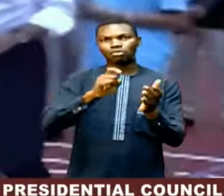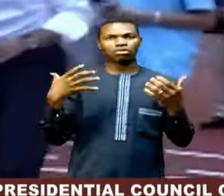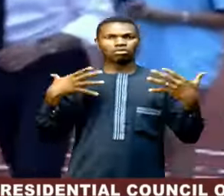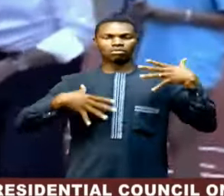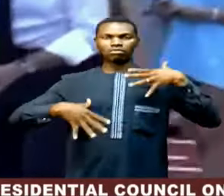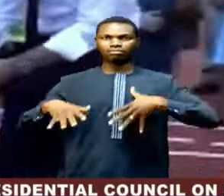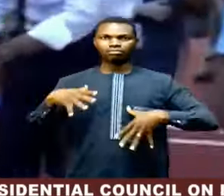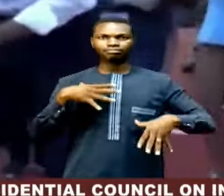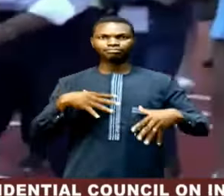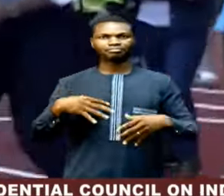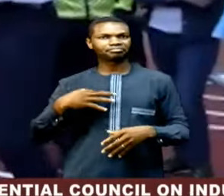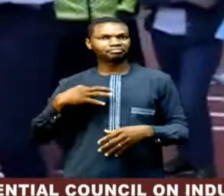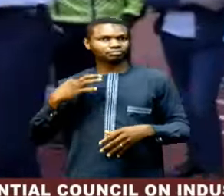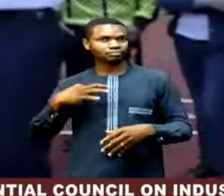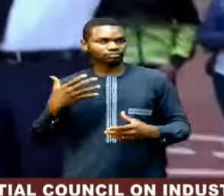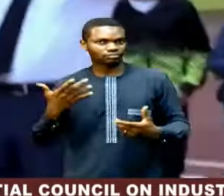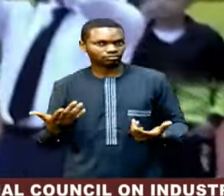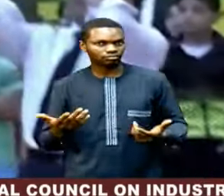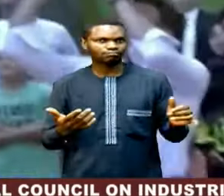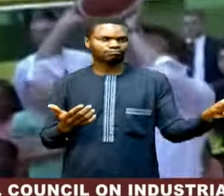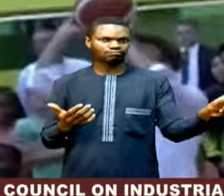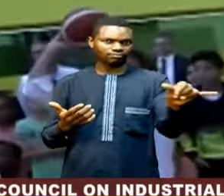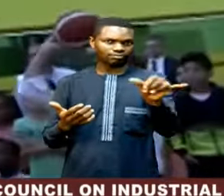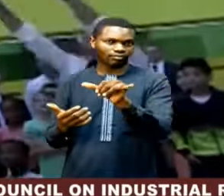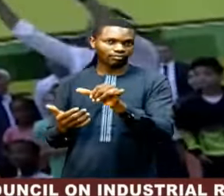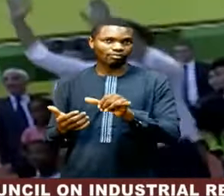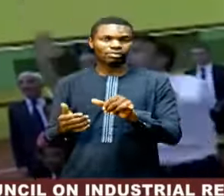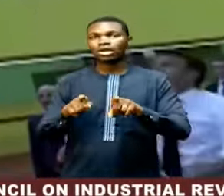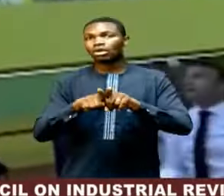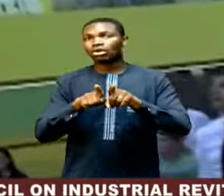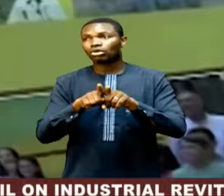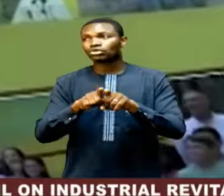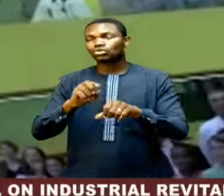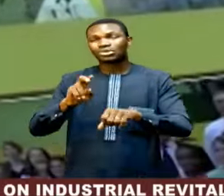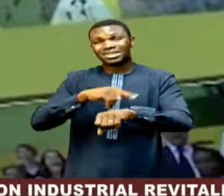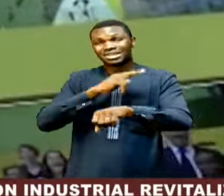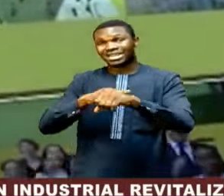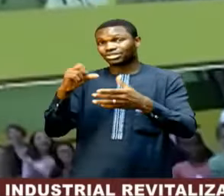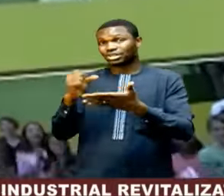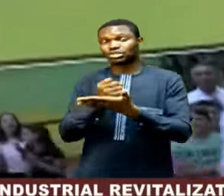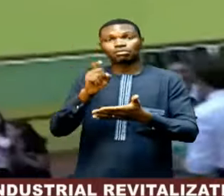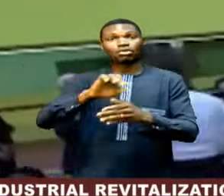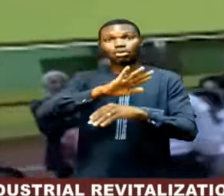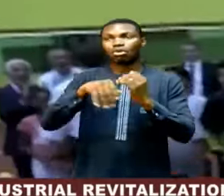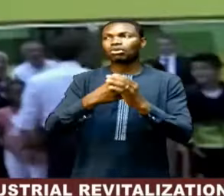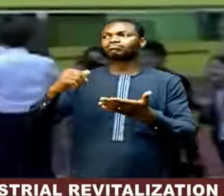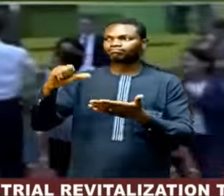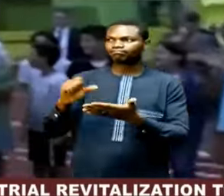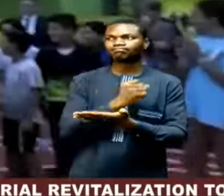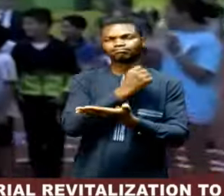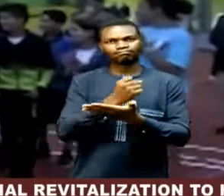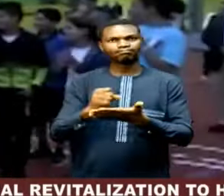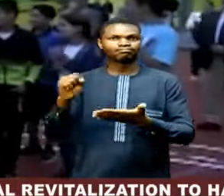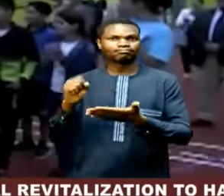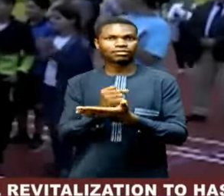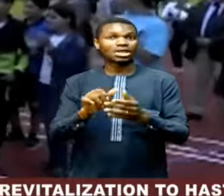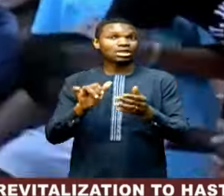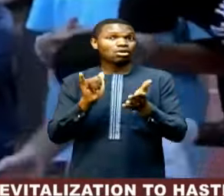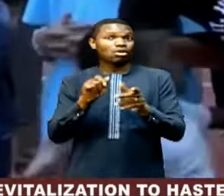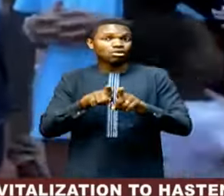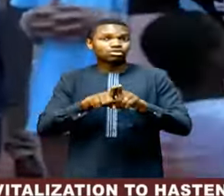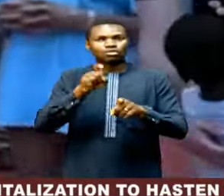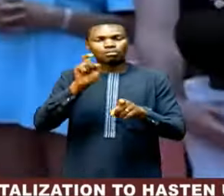national anthem, L.A. Marcellus. He also unveiled an idea for all school children to take drama courses.